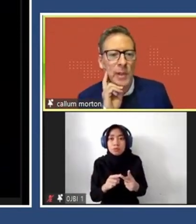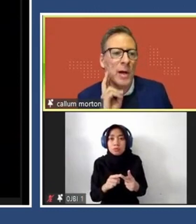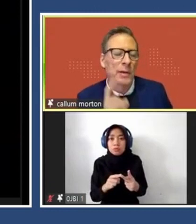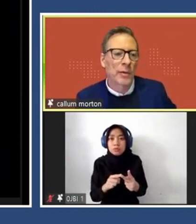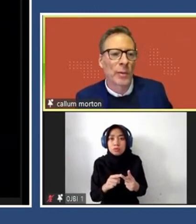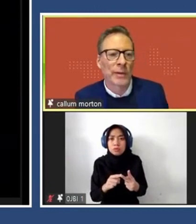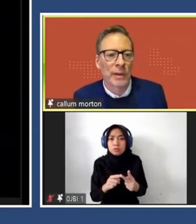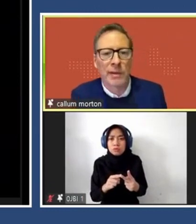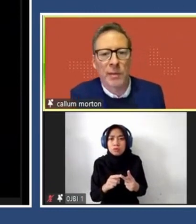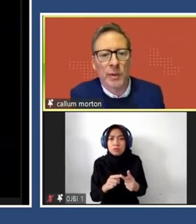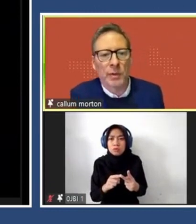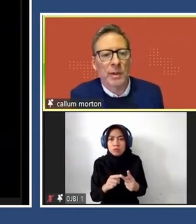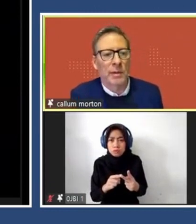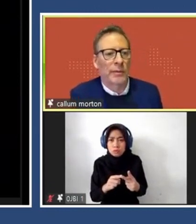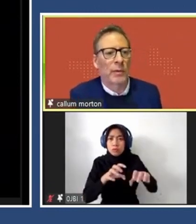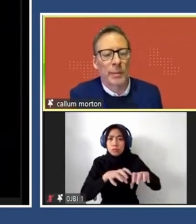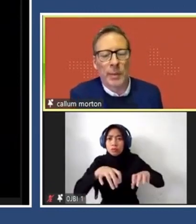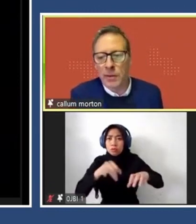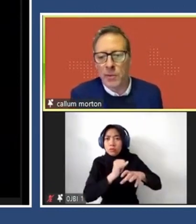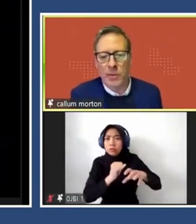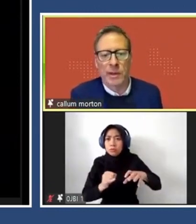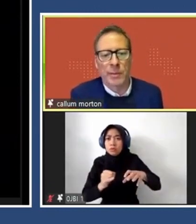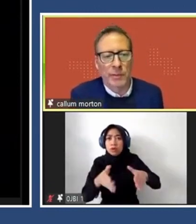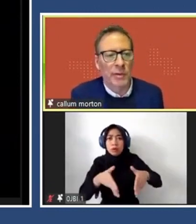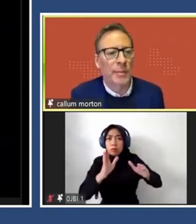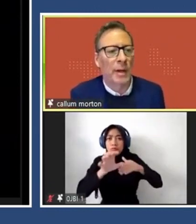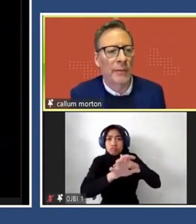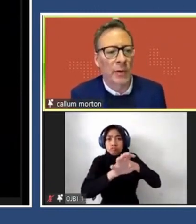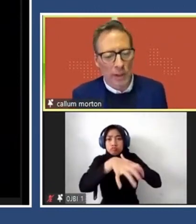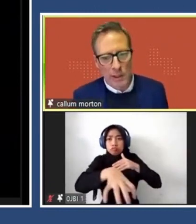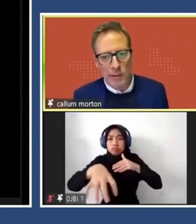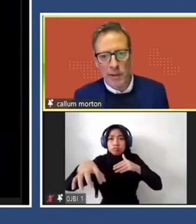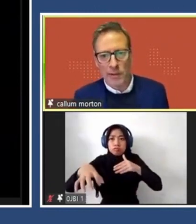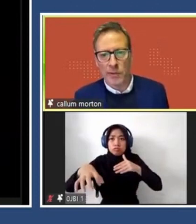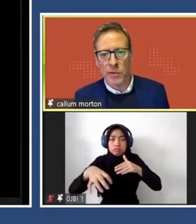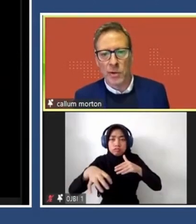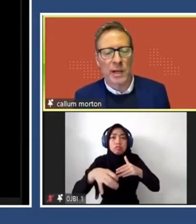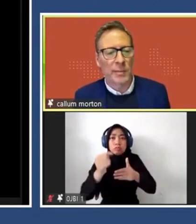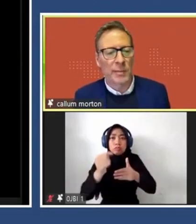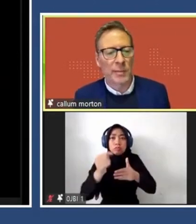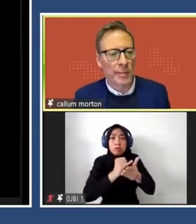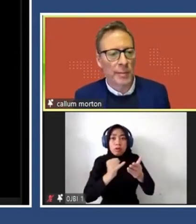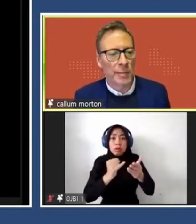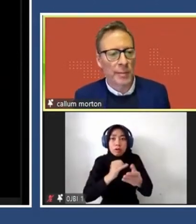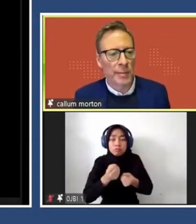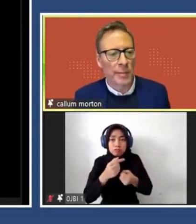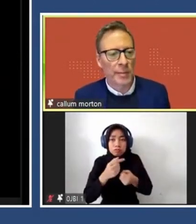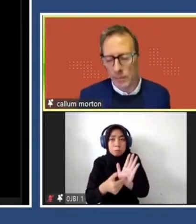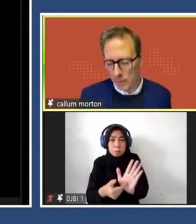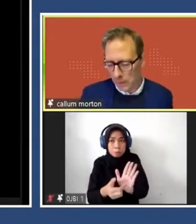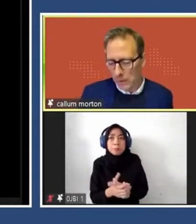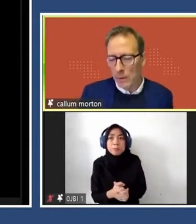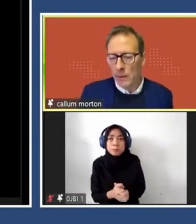new skin that was applied to one of these 60s buildings that was falling apart. So it was adaptive reuse. I've got slides to talk about it, but I might